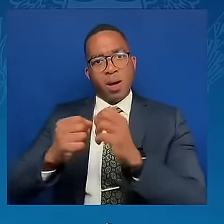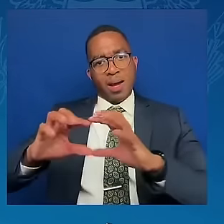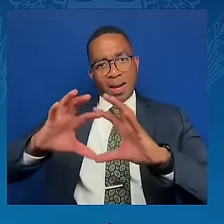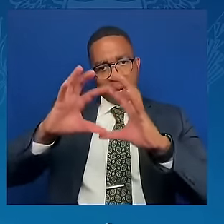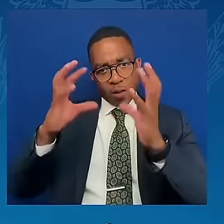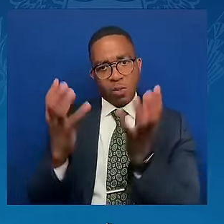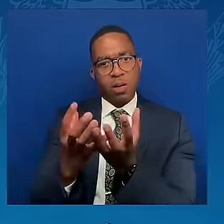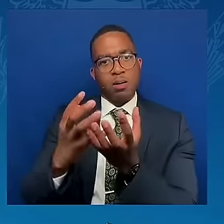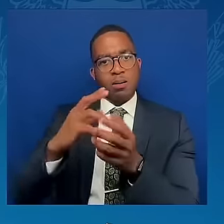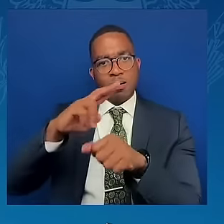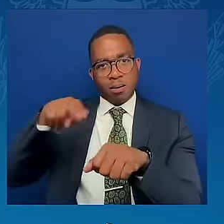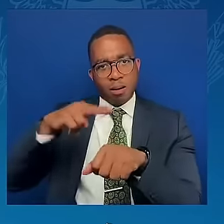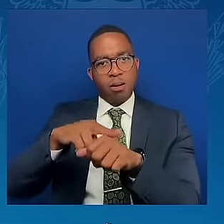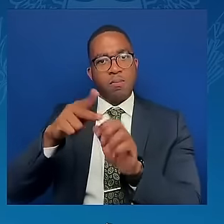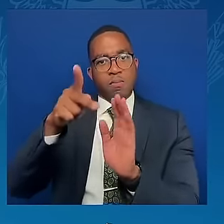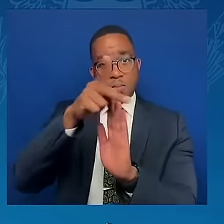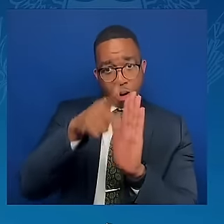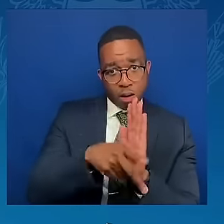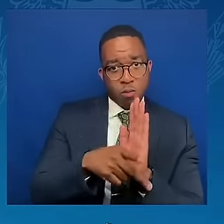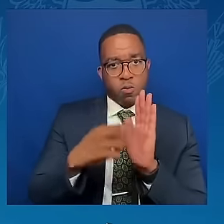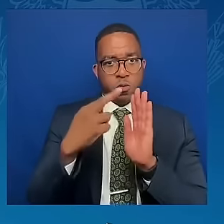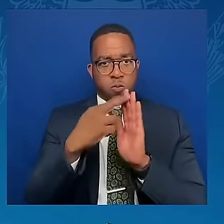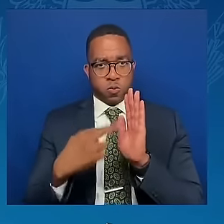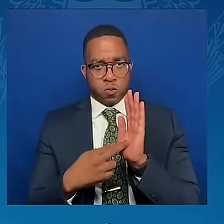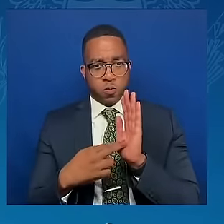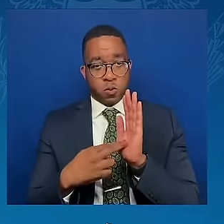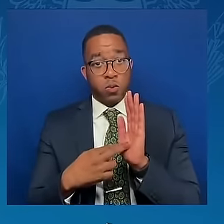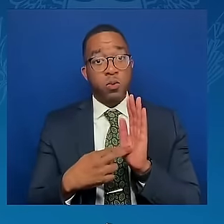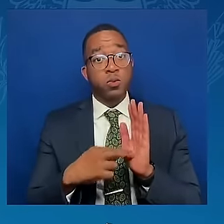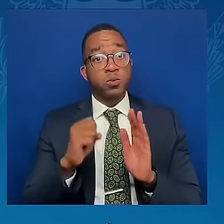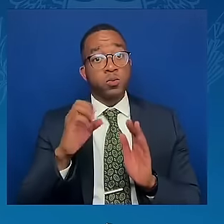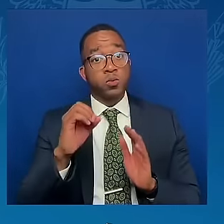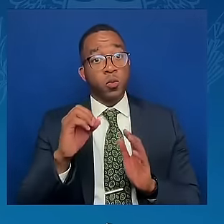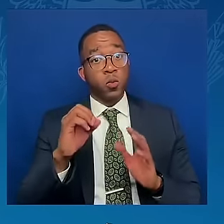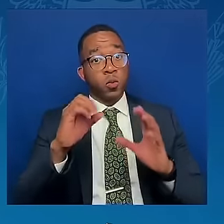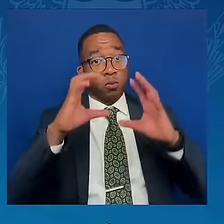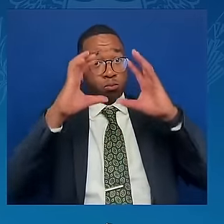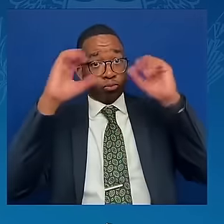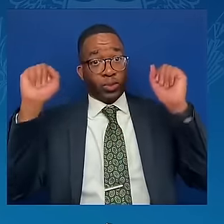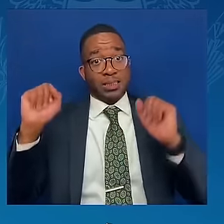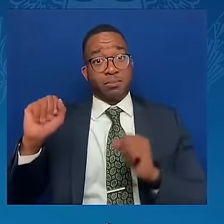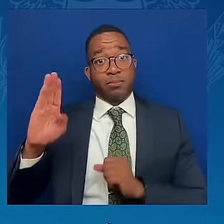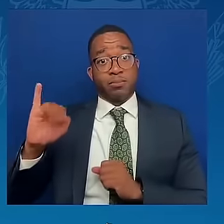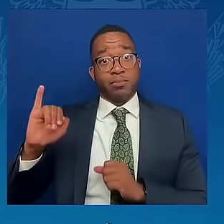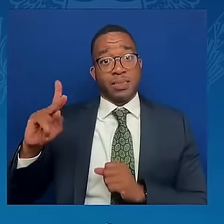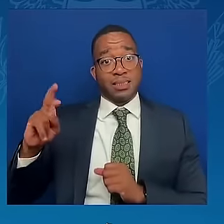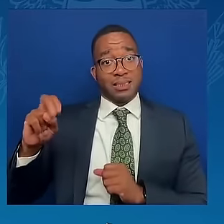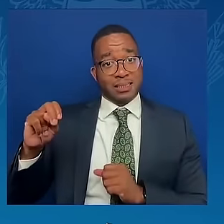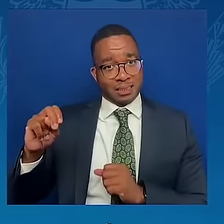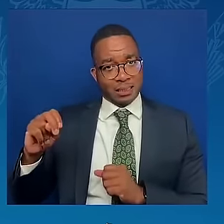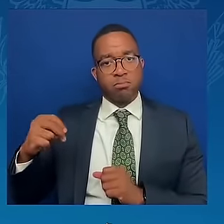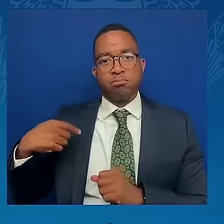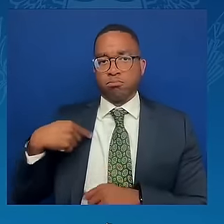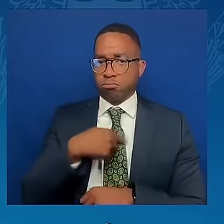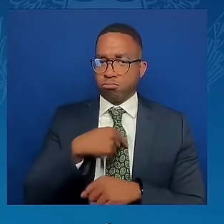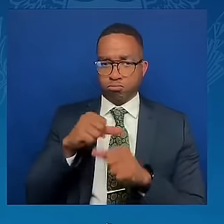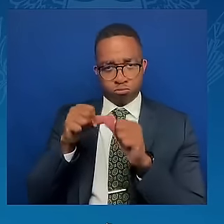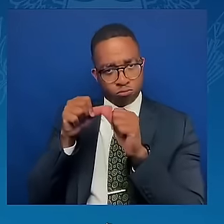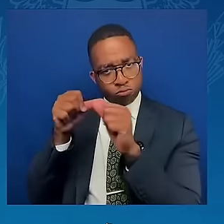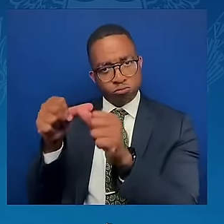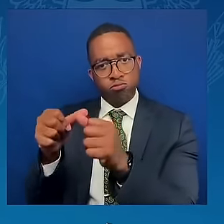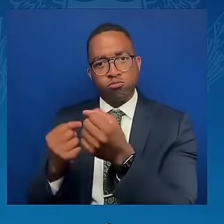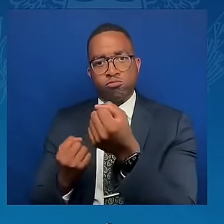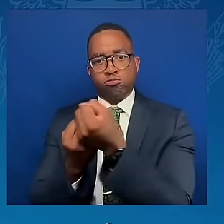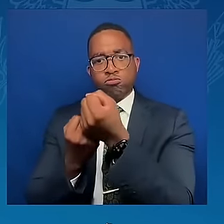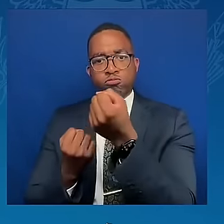Biden and me, it is one of our defining missions to uphold the international rules-based order, to defend